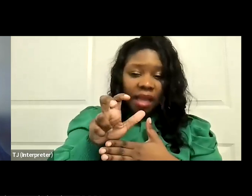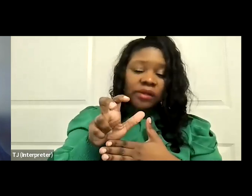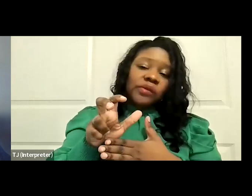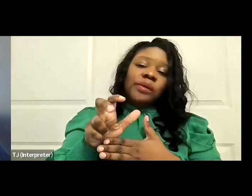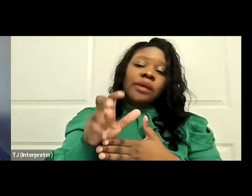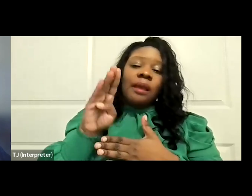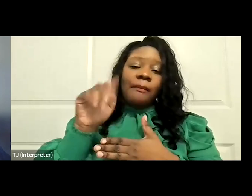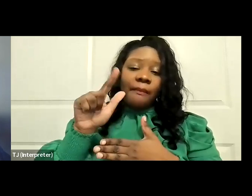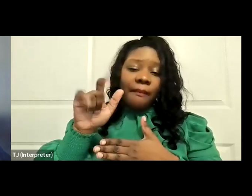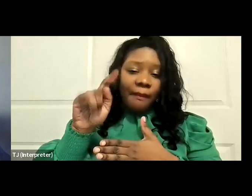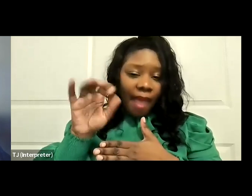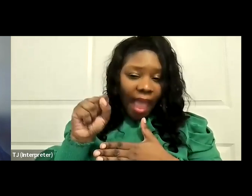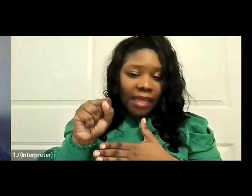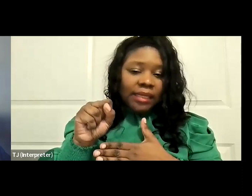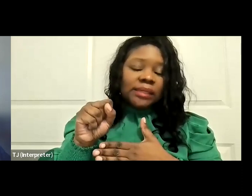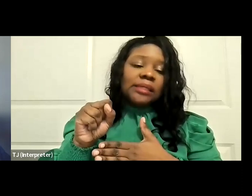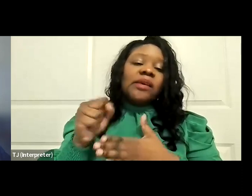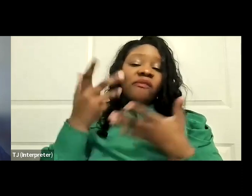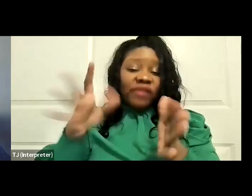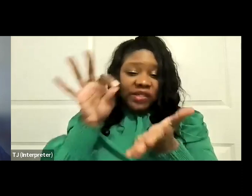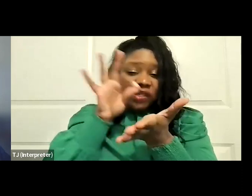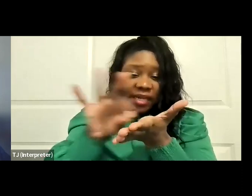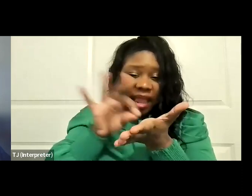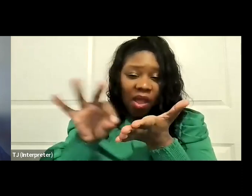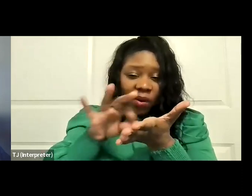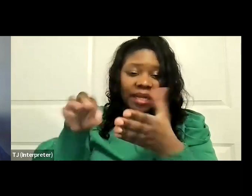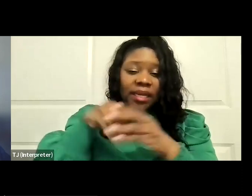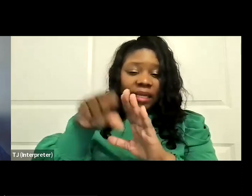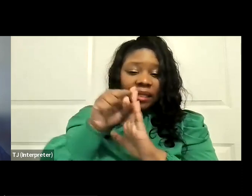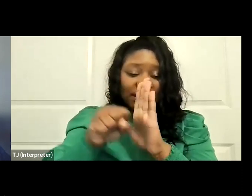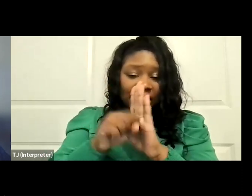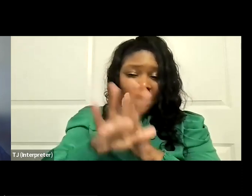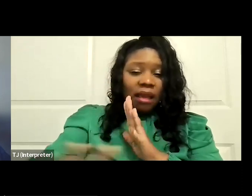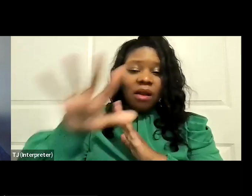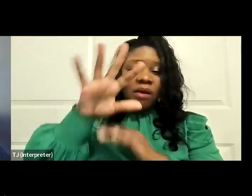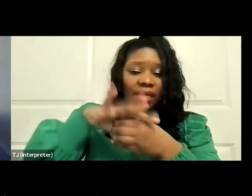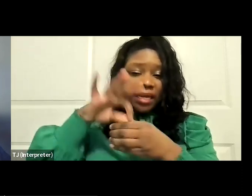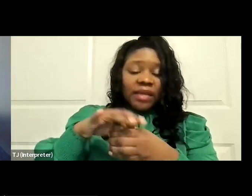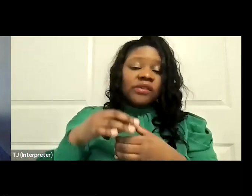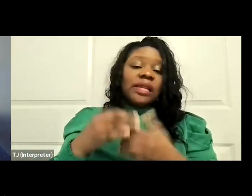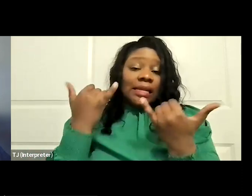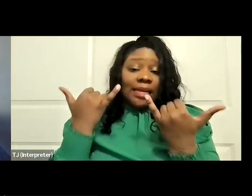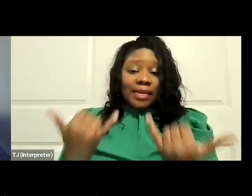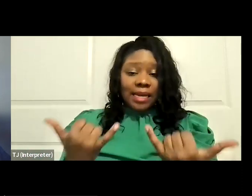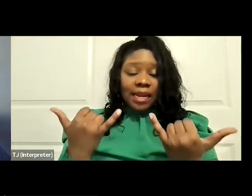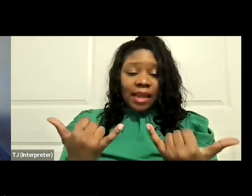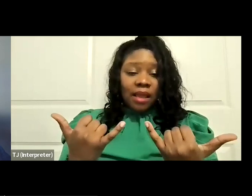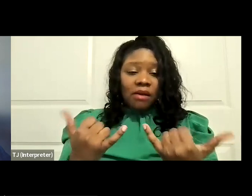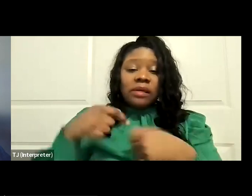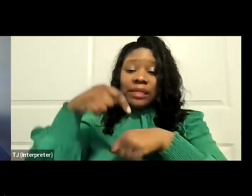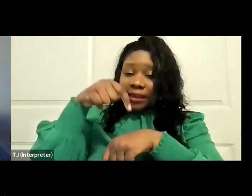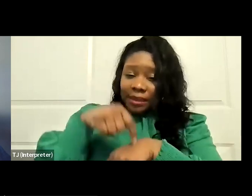election. They have finished counting every ballot. There is now going to be a period